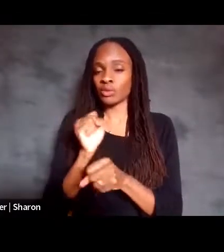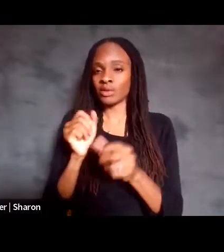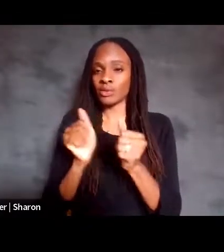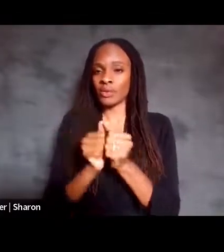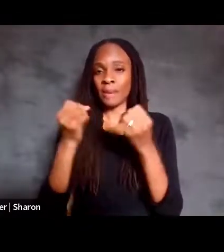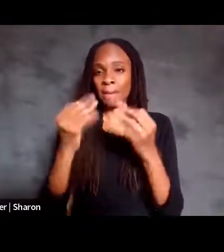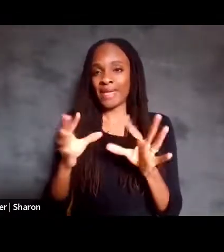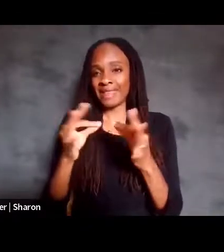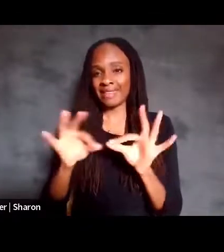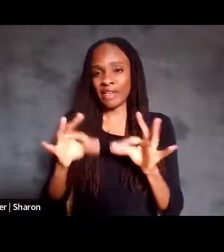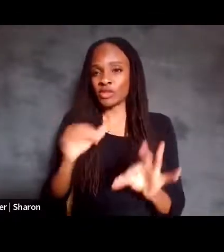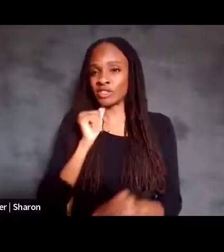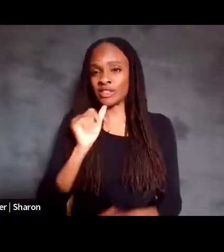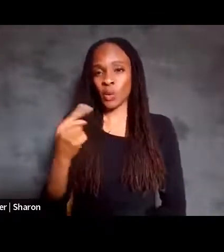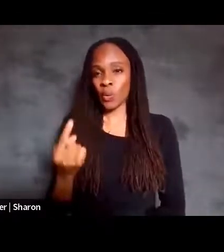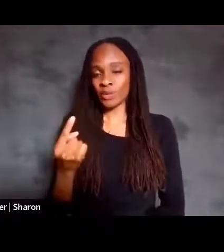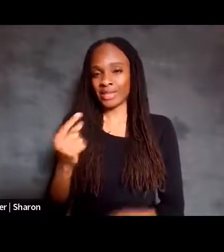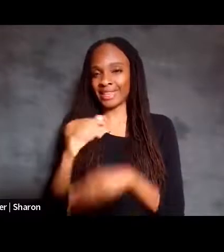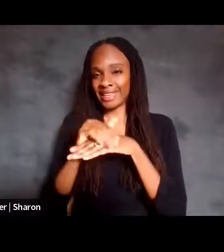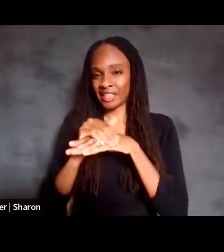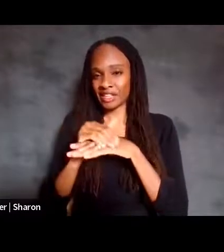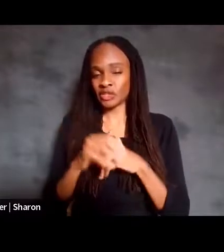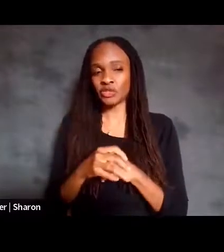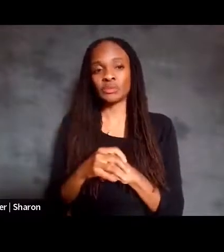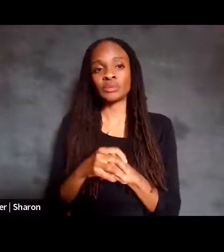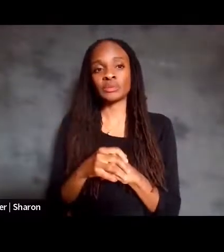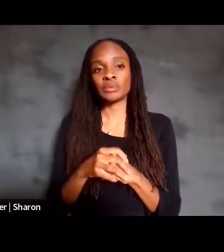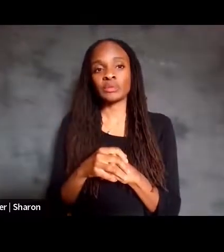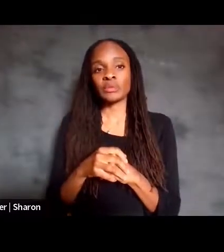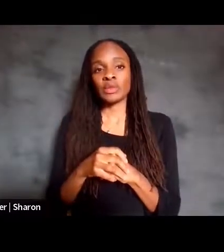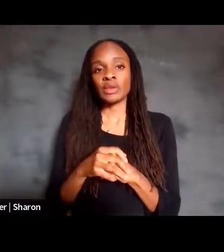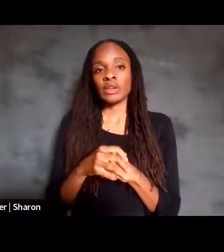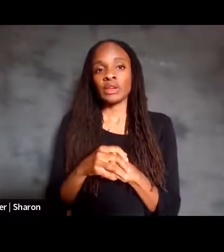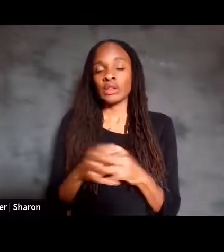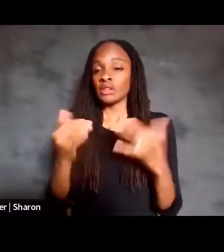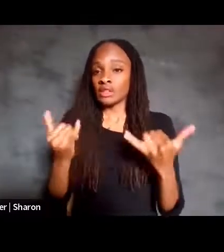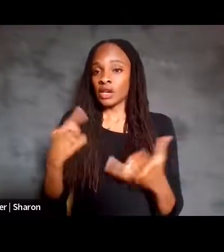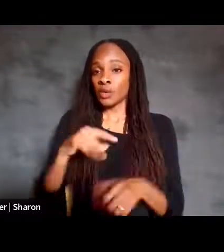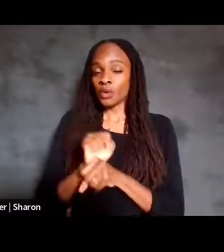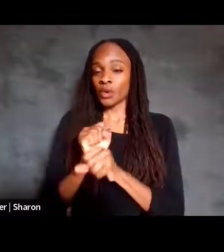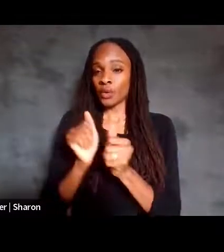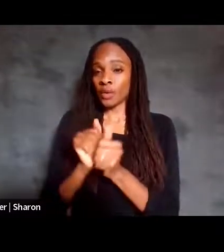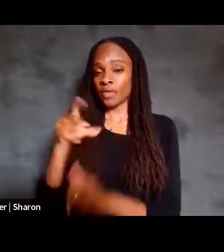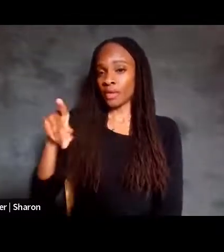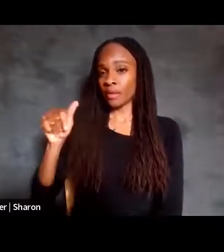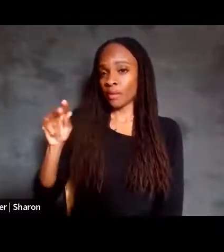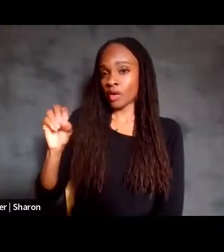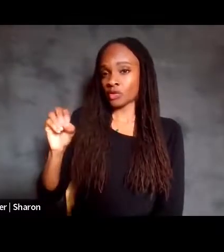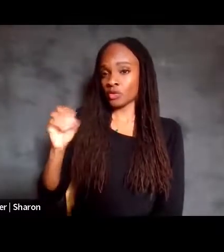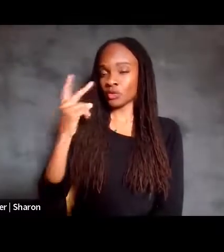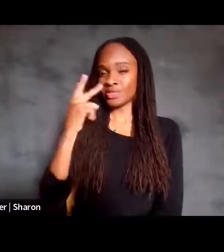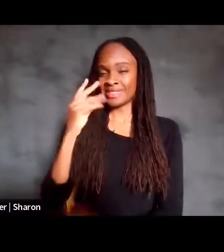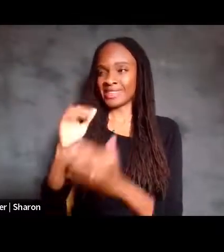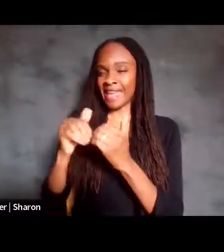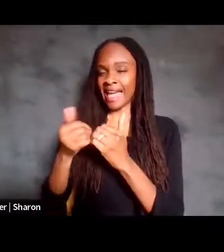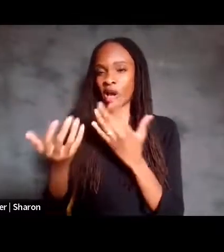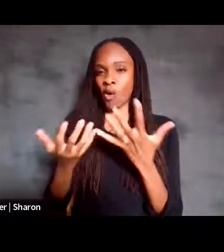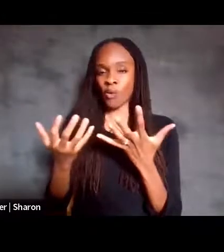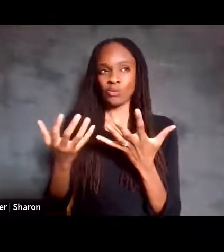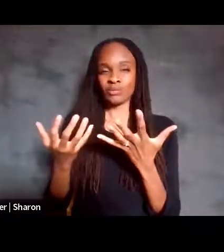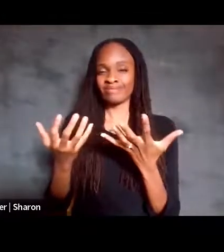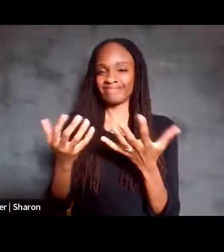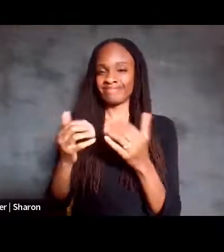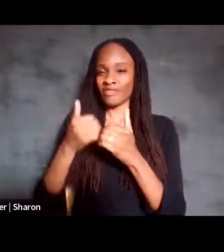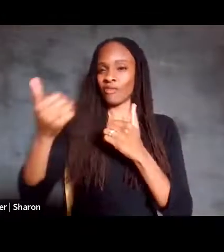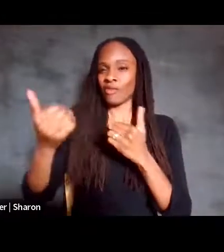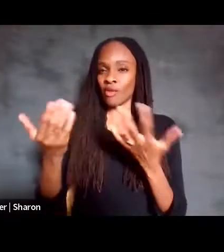English. And so, you know, we're currently working with Pancho to see how far we can, you know, to see what we can